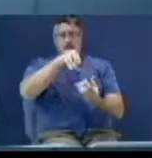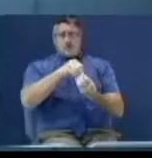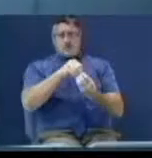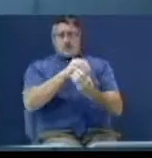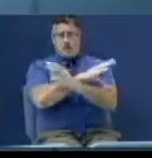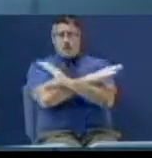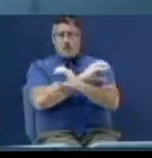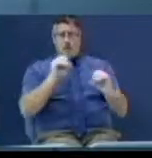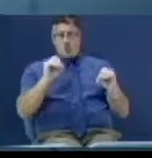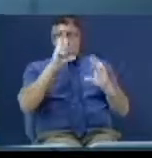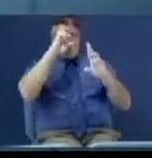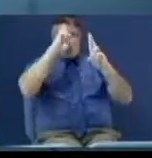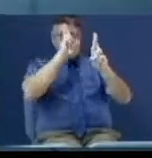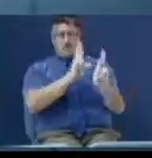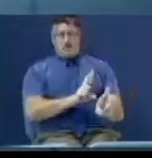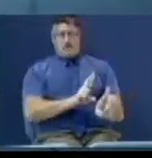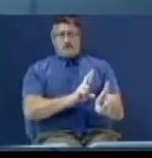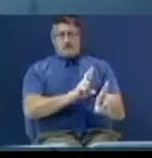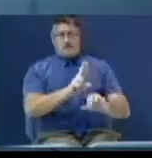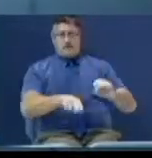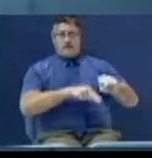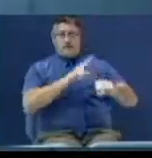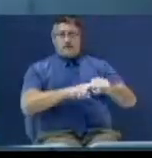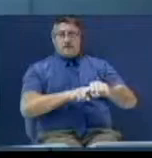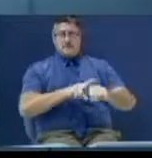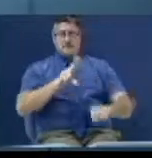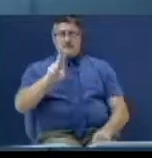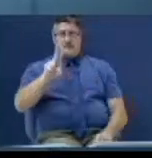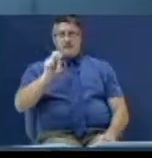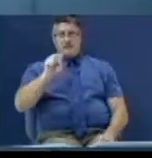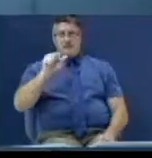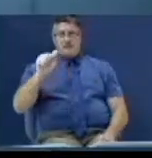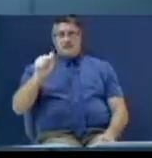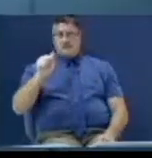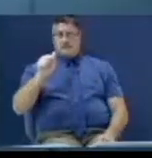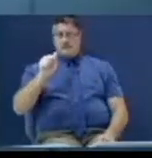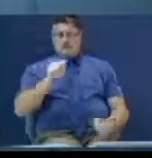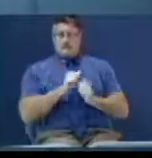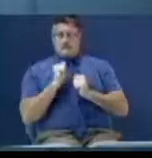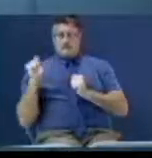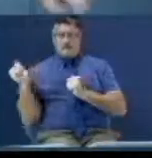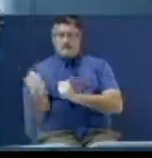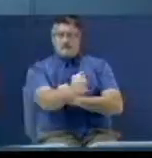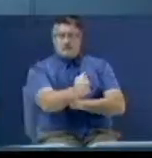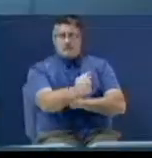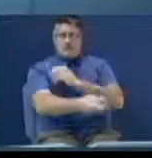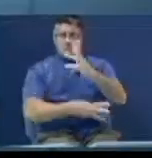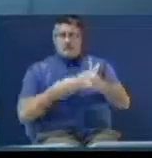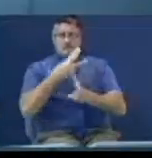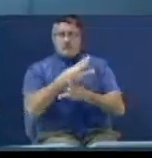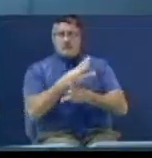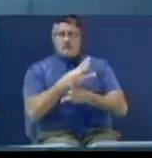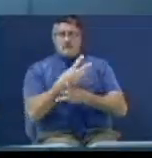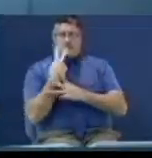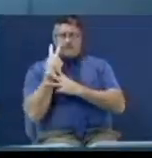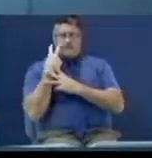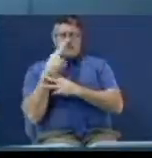respect nationally and as far as the world, absolutely zero.